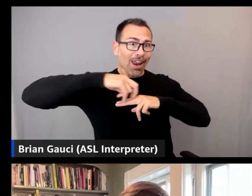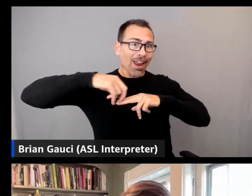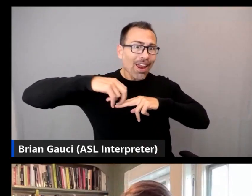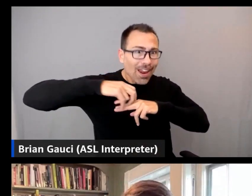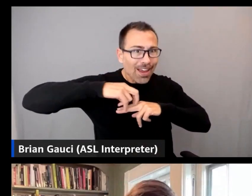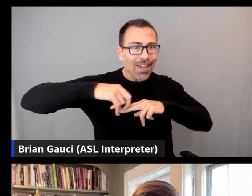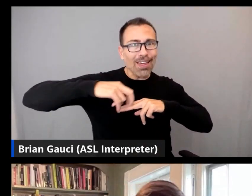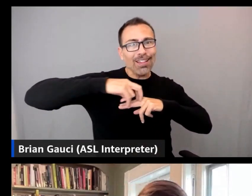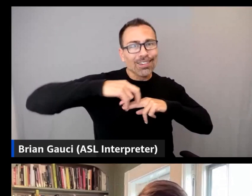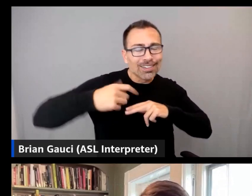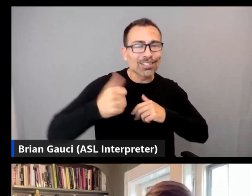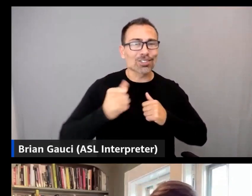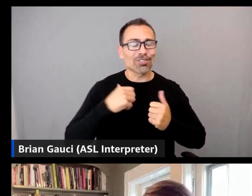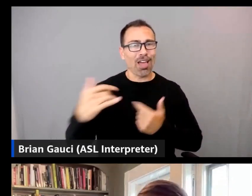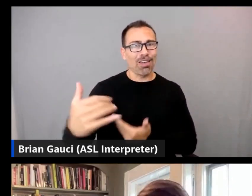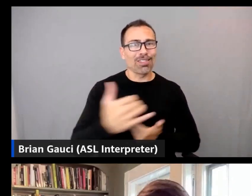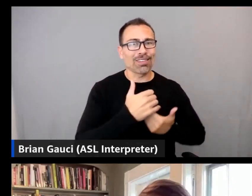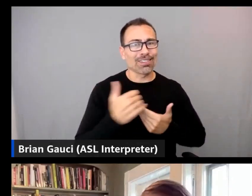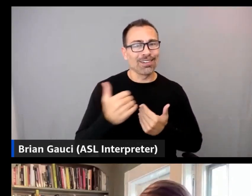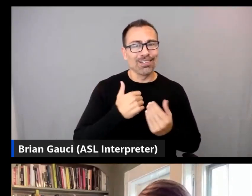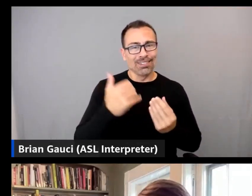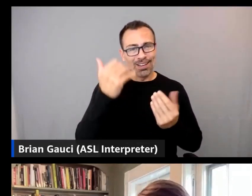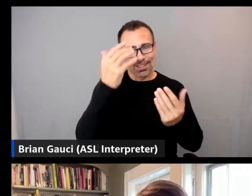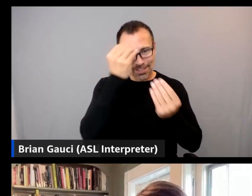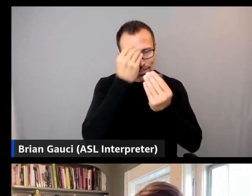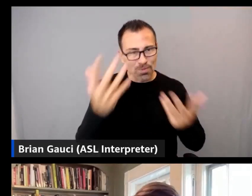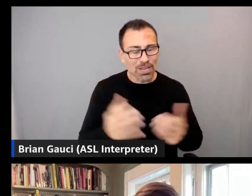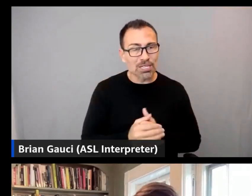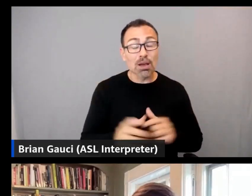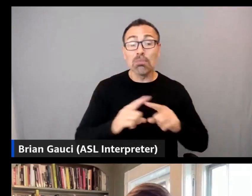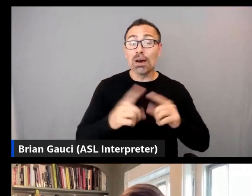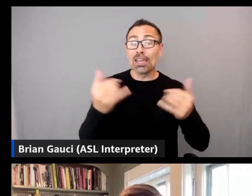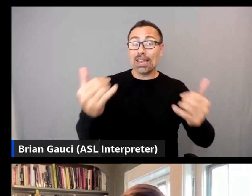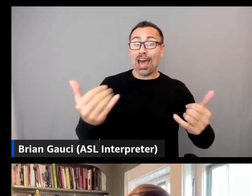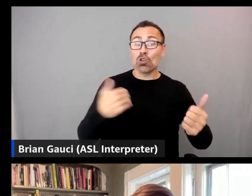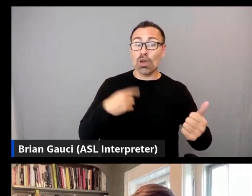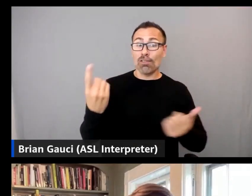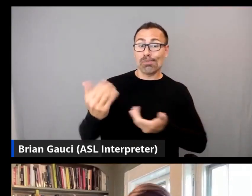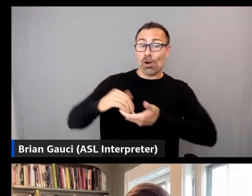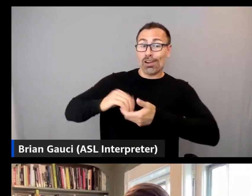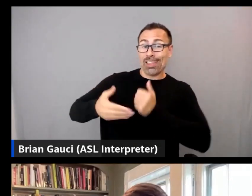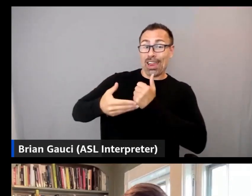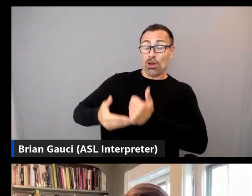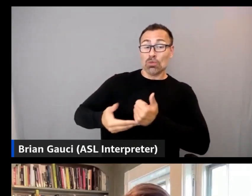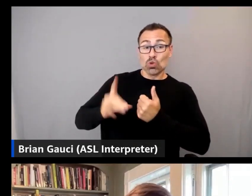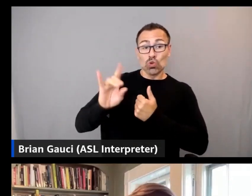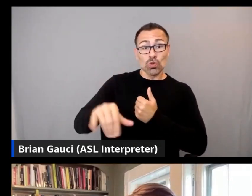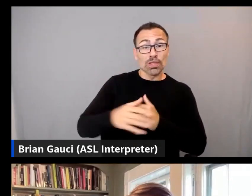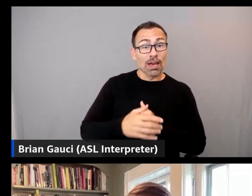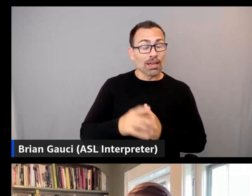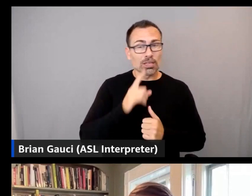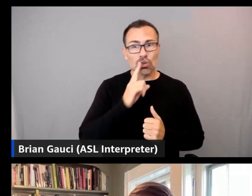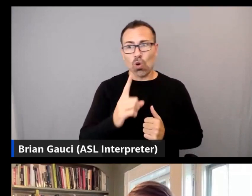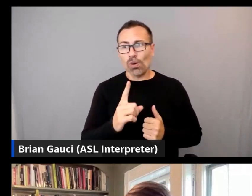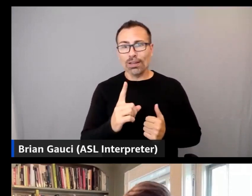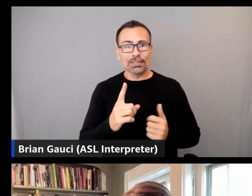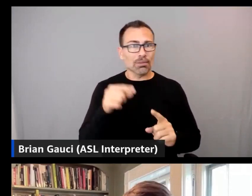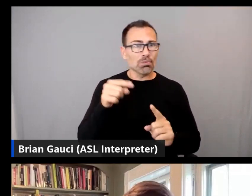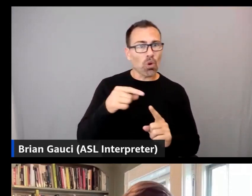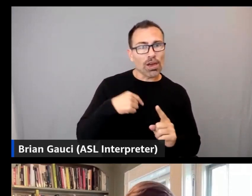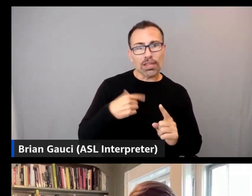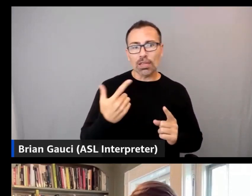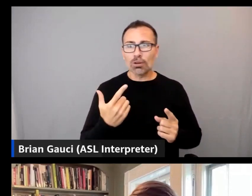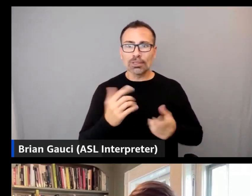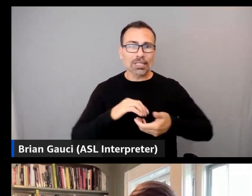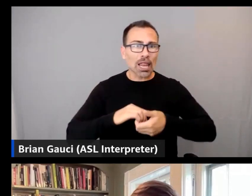And so imagine you had a companion who actually helped you do that in a way that was constructive, that was on point and that was collaborative.